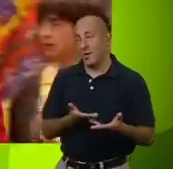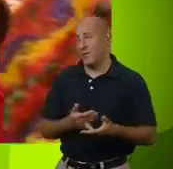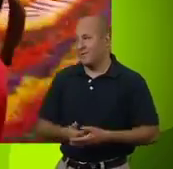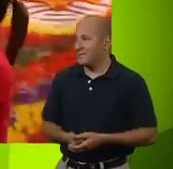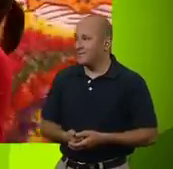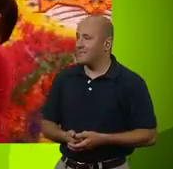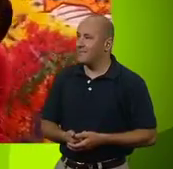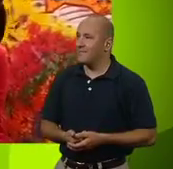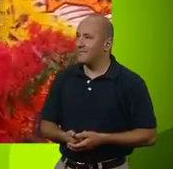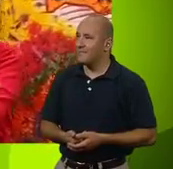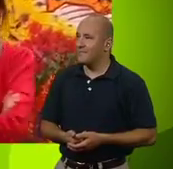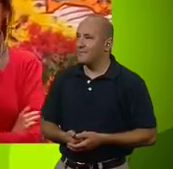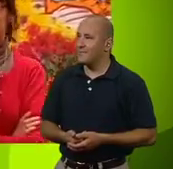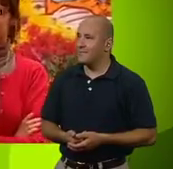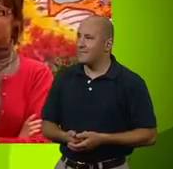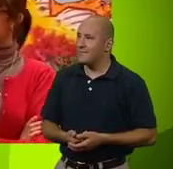Show him.